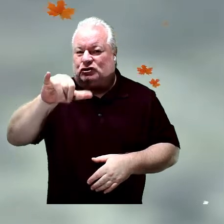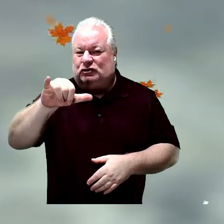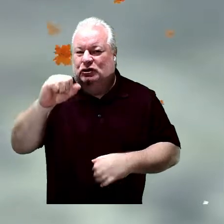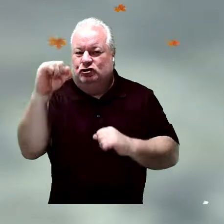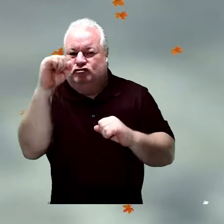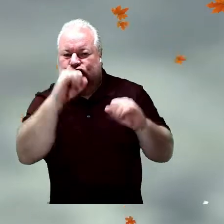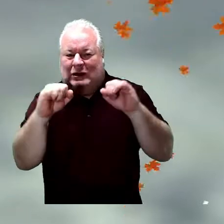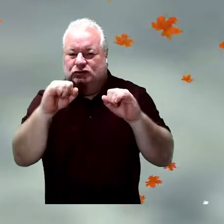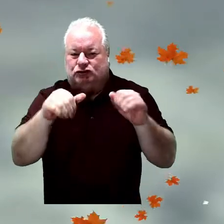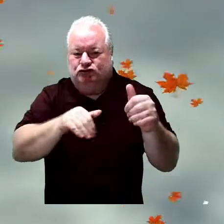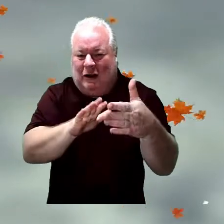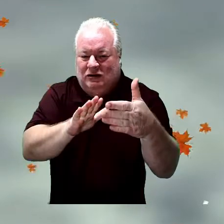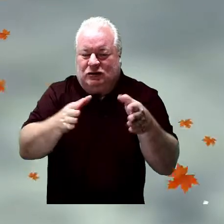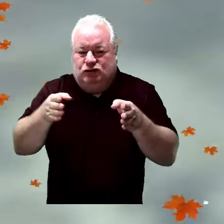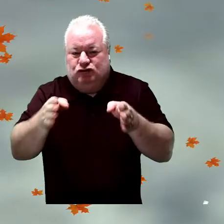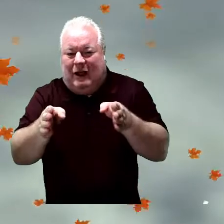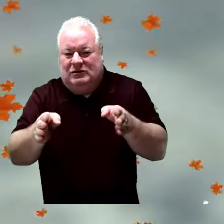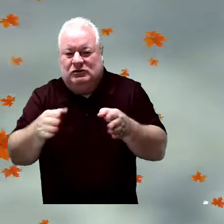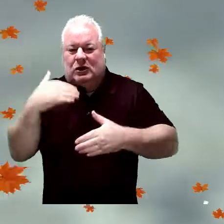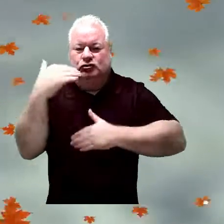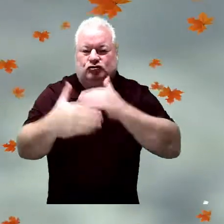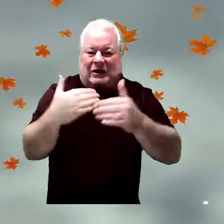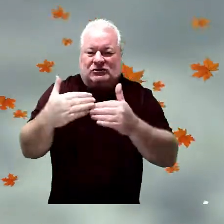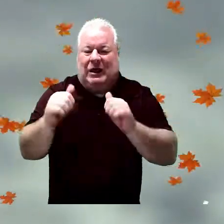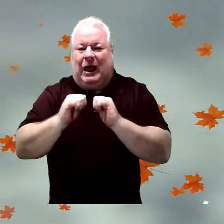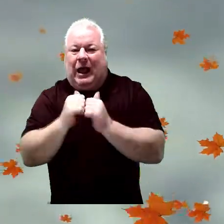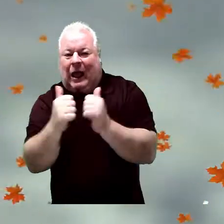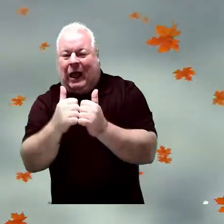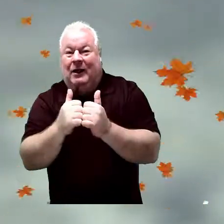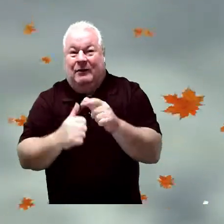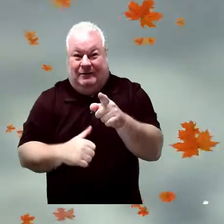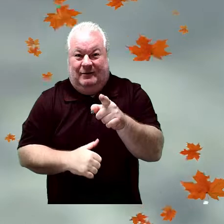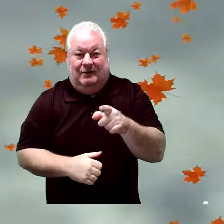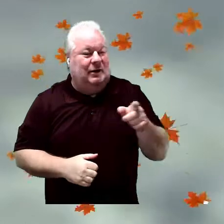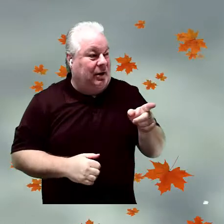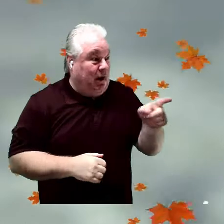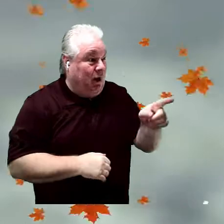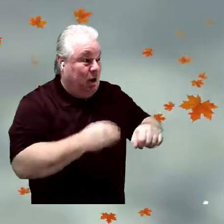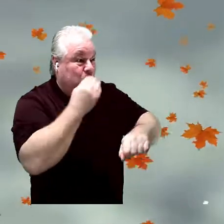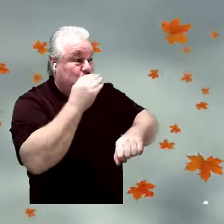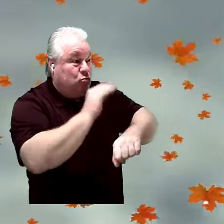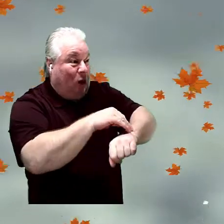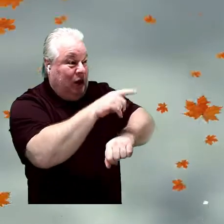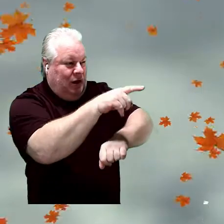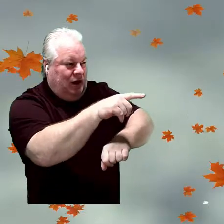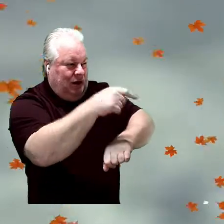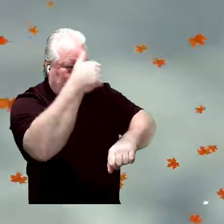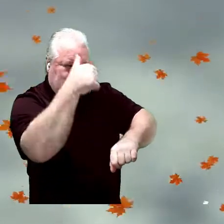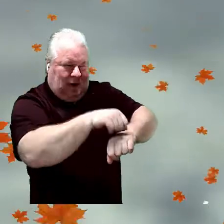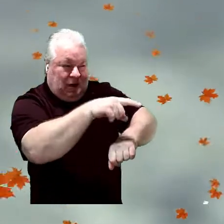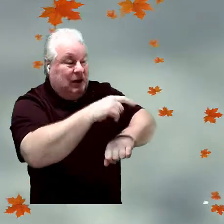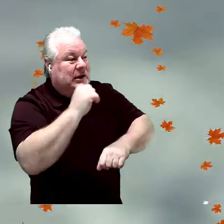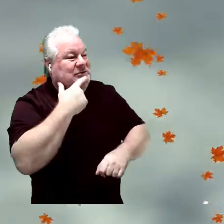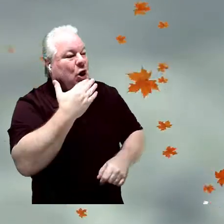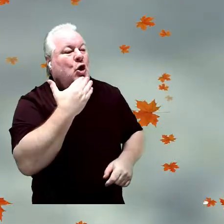out. I knew that we would. Now, you hold on to that kiss, okay? Yeah. And maybe this time, we